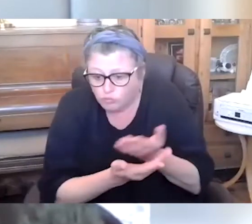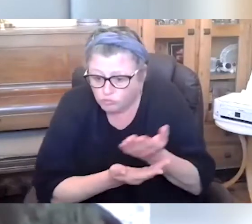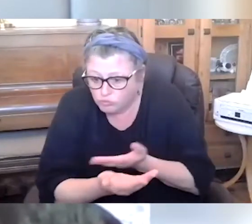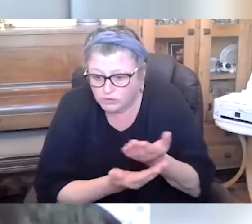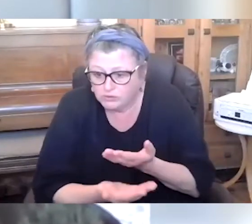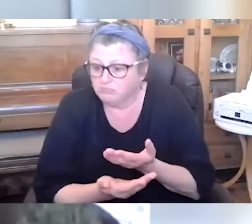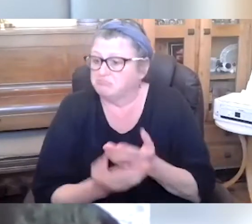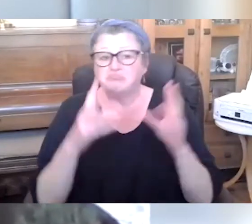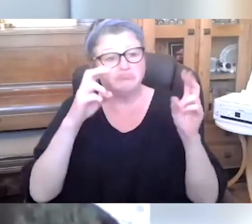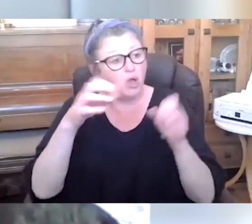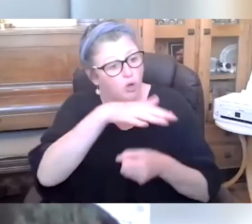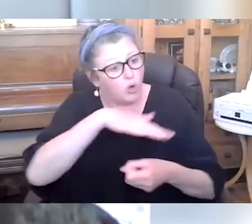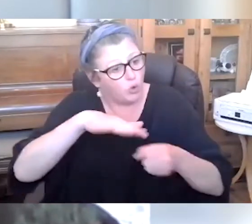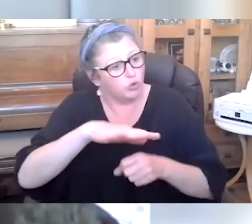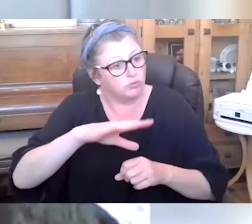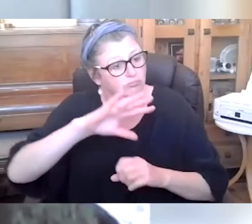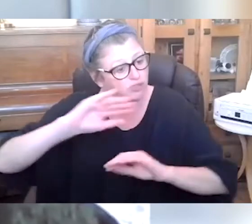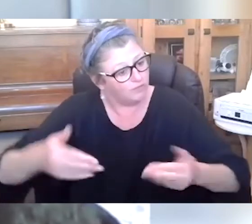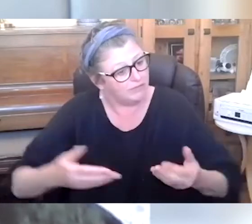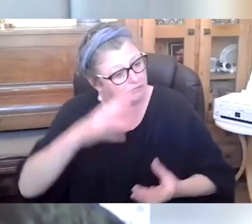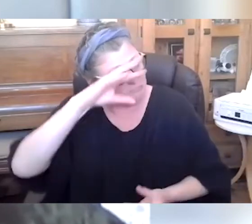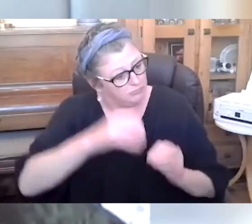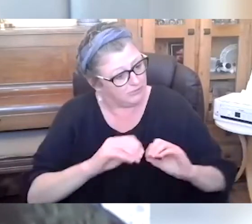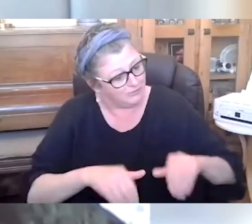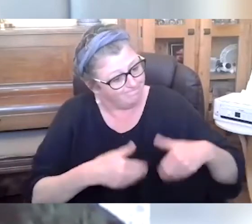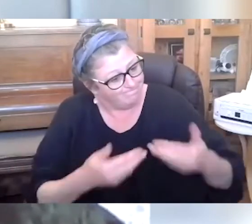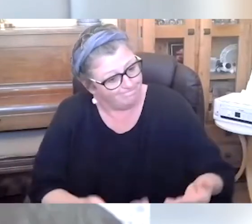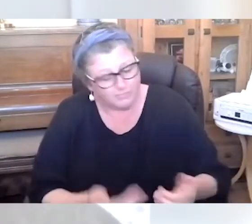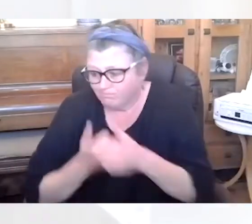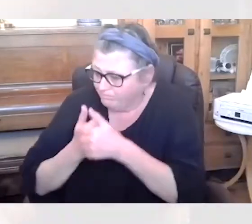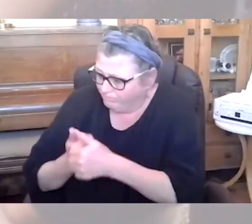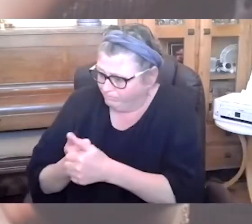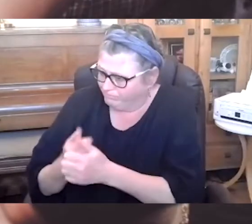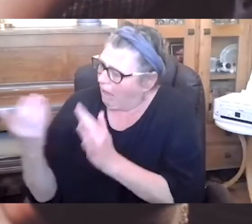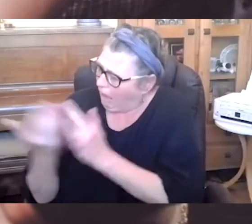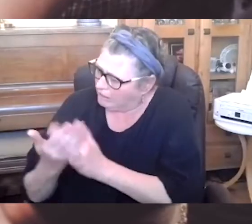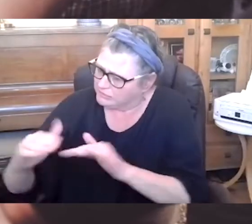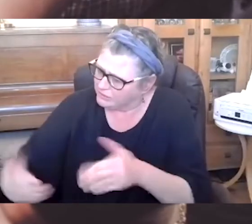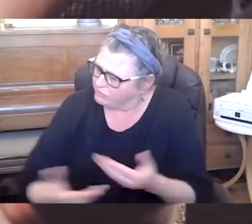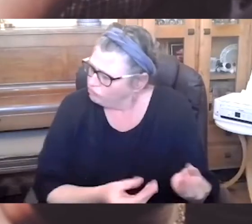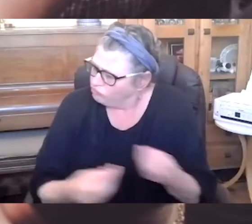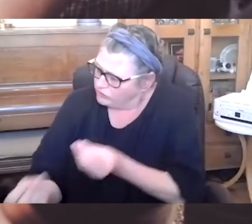topics such as local service design and delivery or supporting peers to access services and resources.